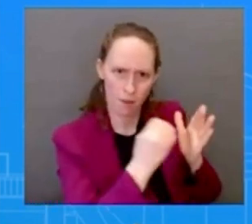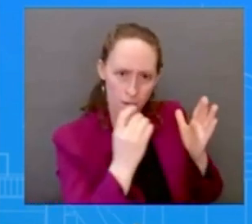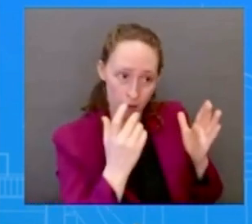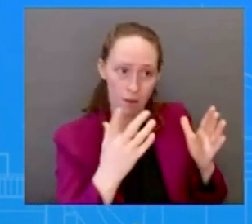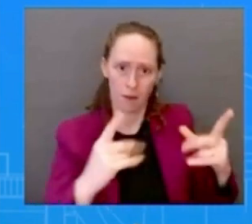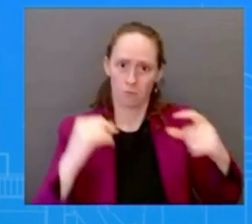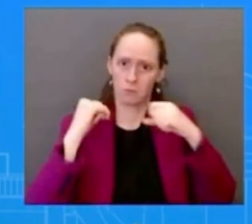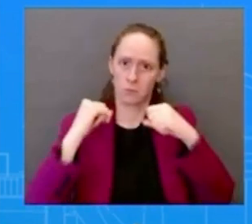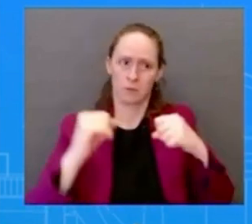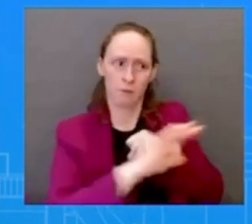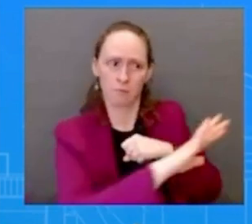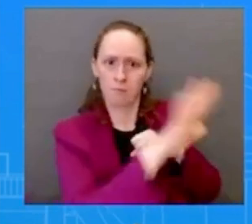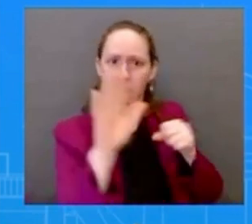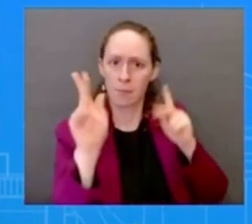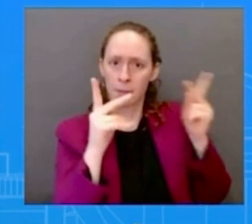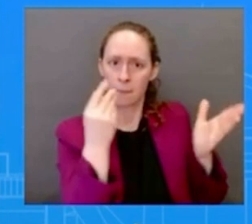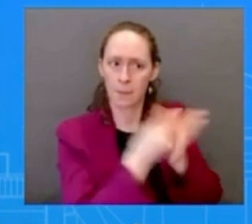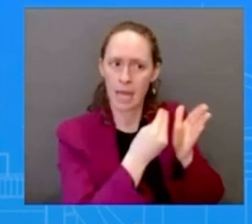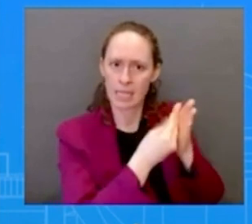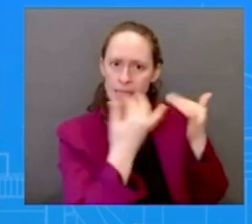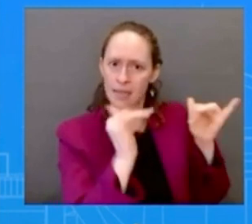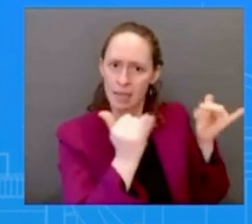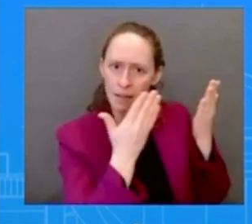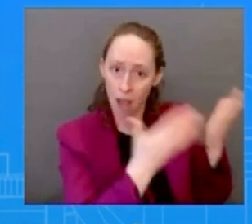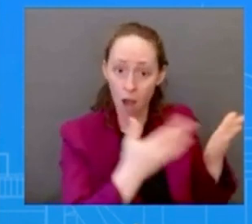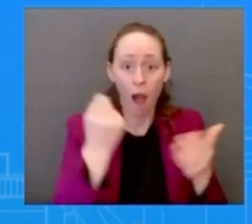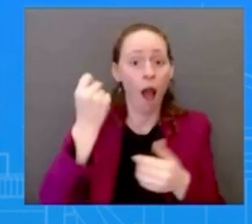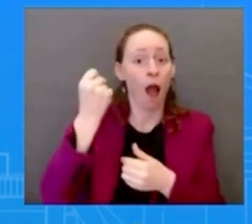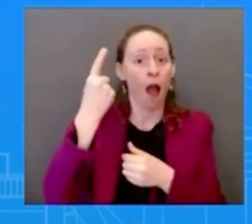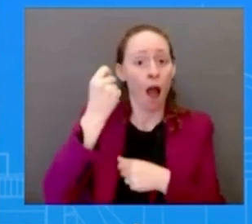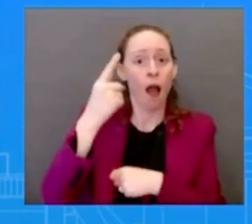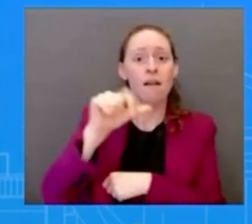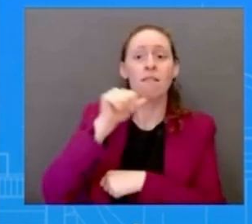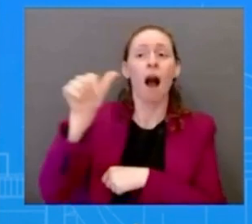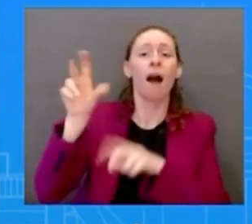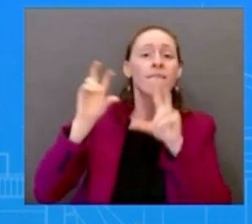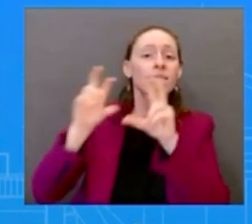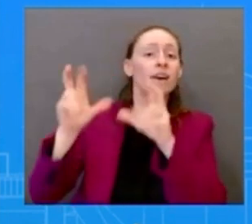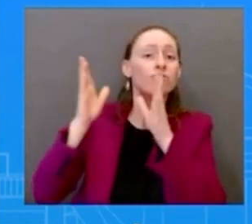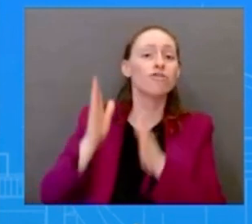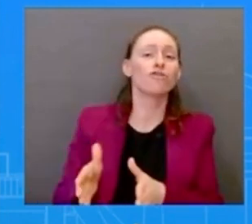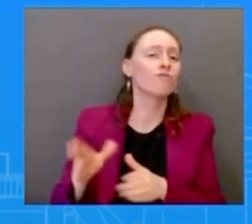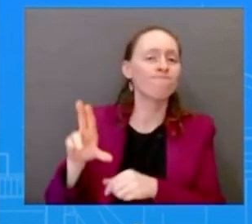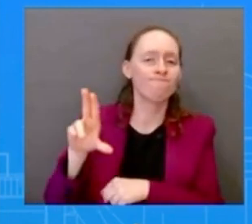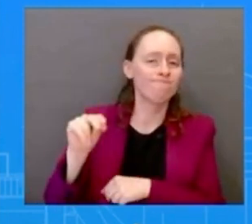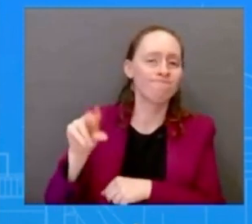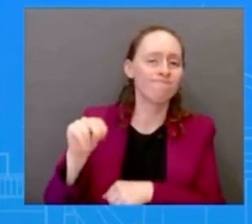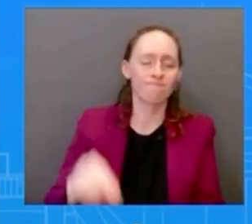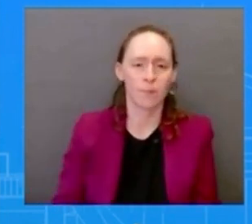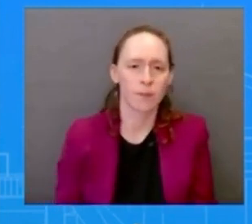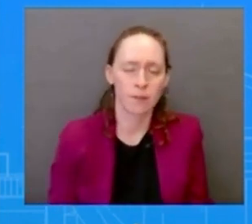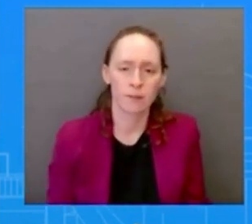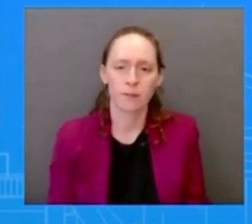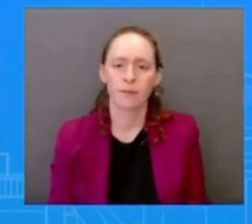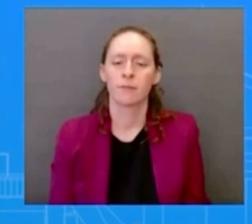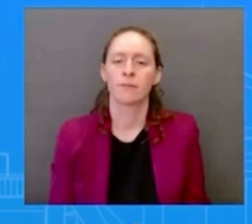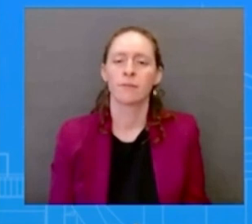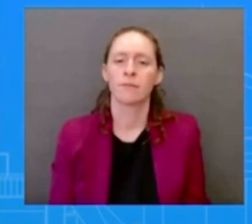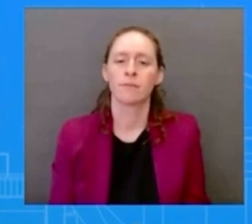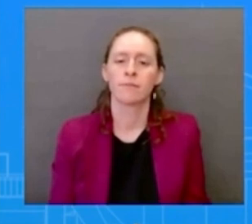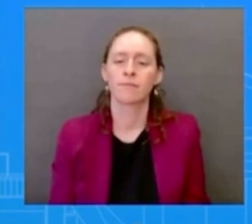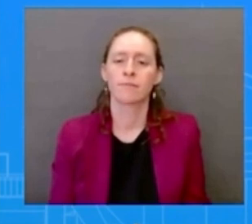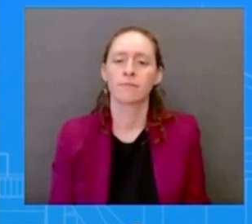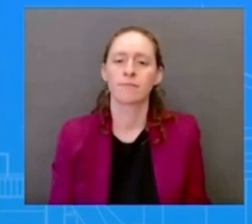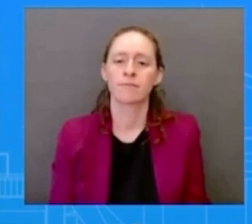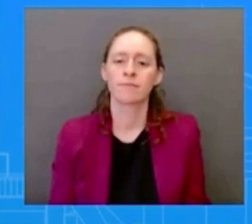is not 2008 the banking system is far more resilient on a better foundation thanks to the tough requirements that were put in place by the uh